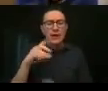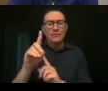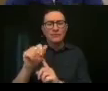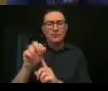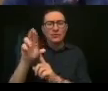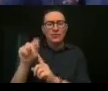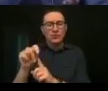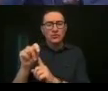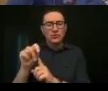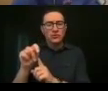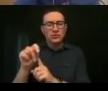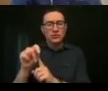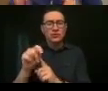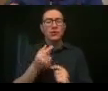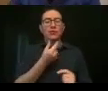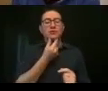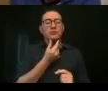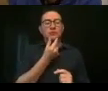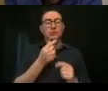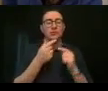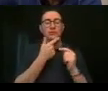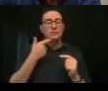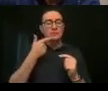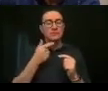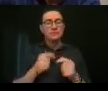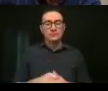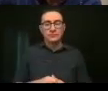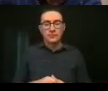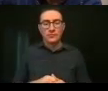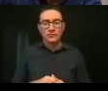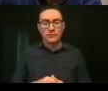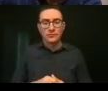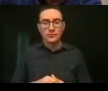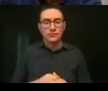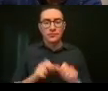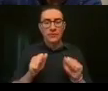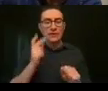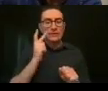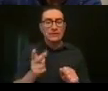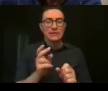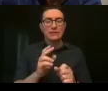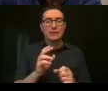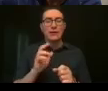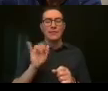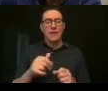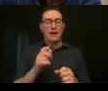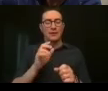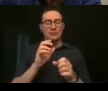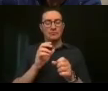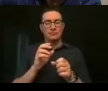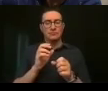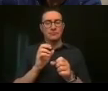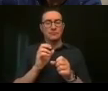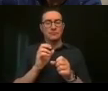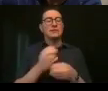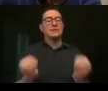the chin to make it more fitted.